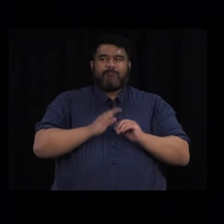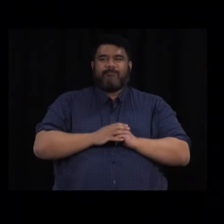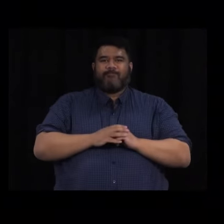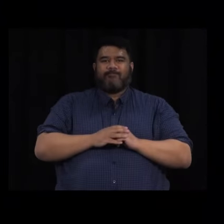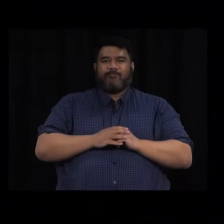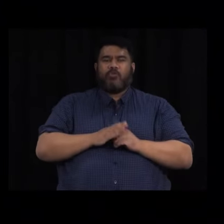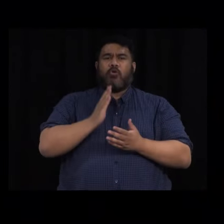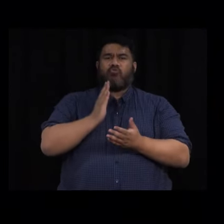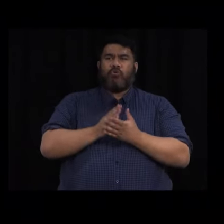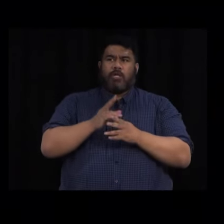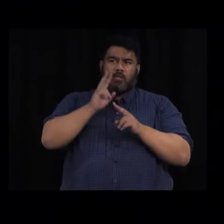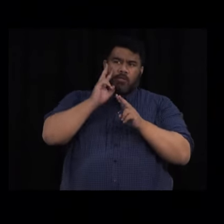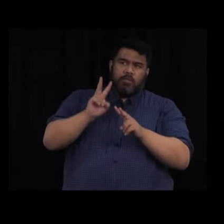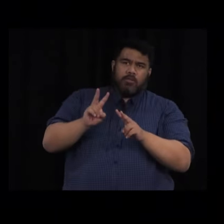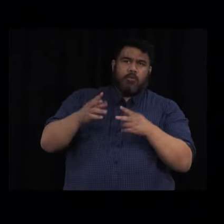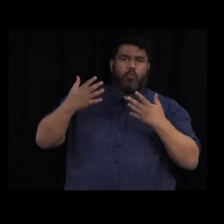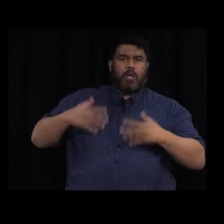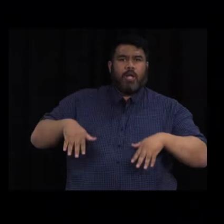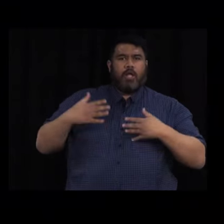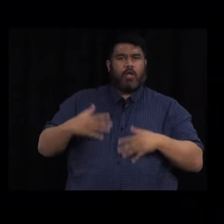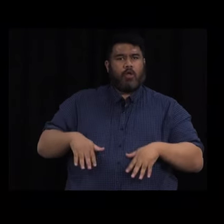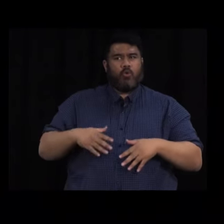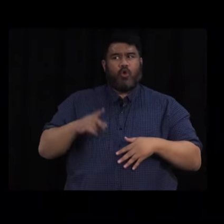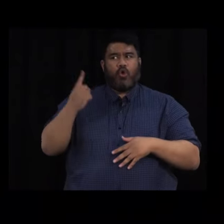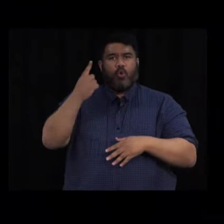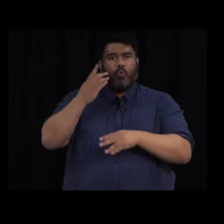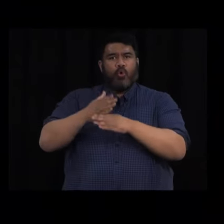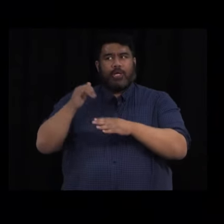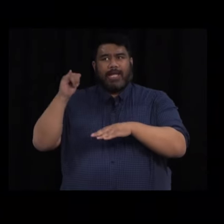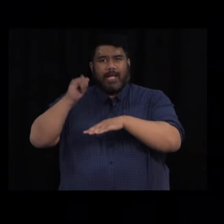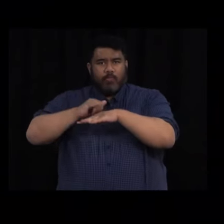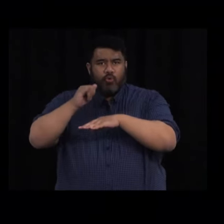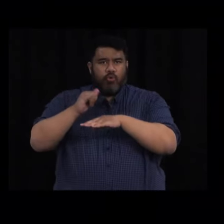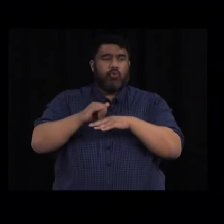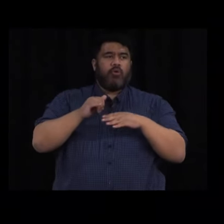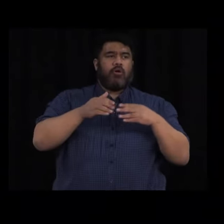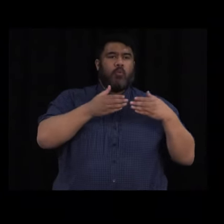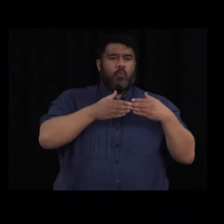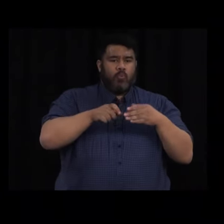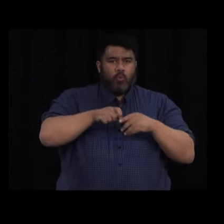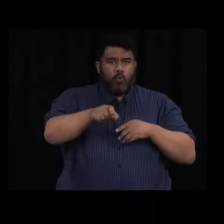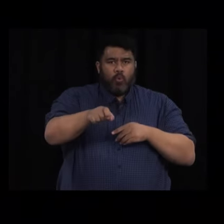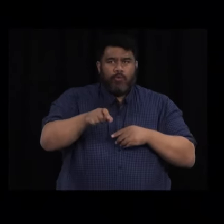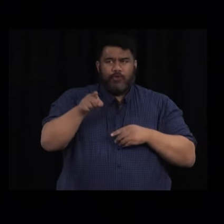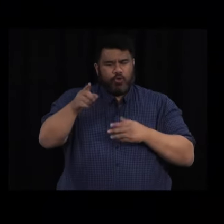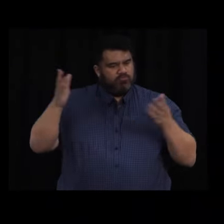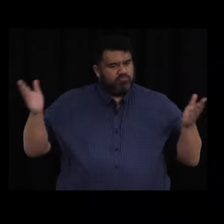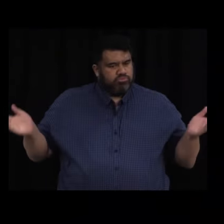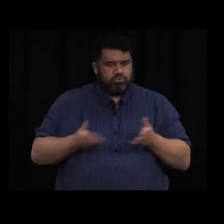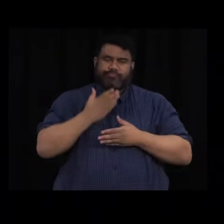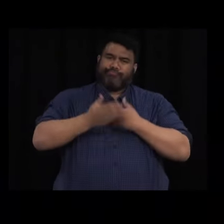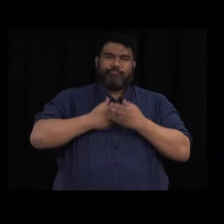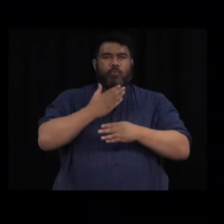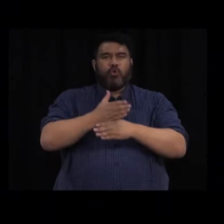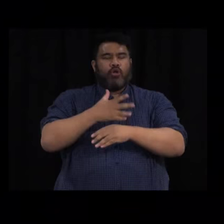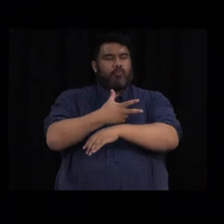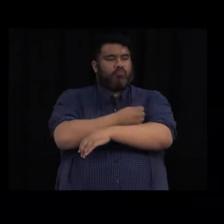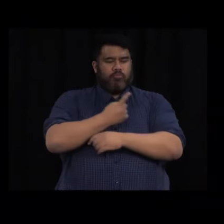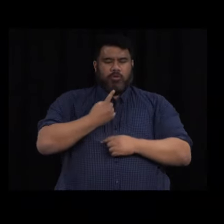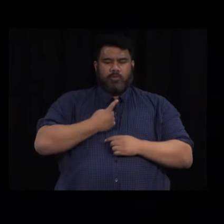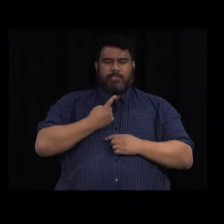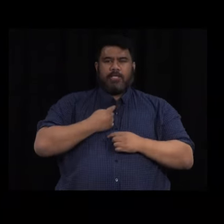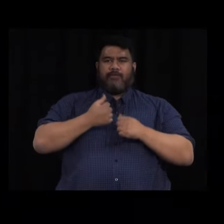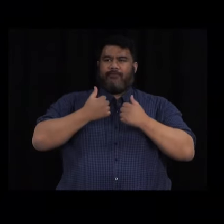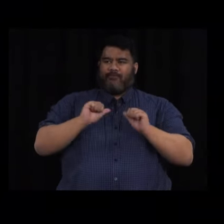I'm incredibly proud of the work that our border workers have been doing to ensure that they are getting on with the job and getting vaccinated to protect themselves and to